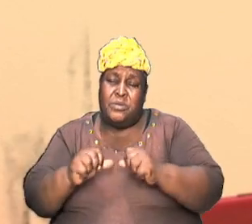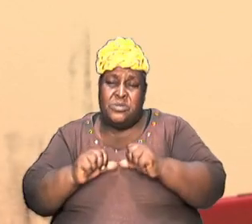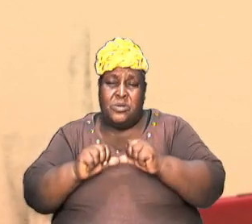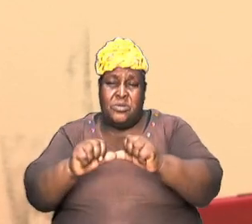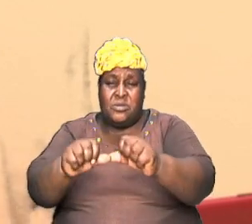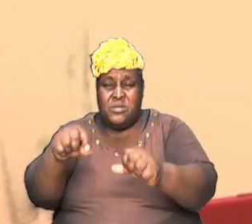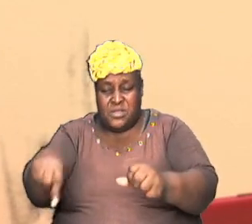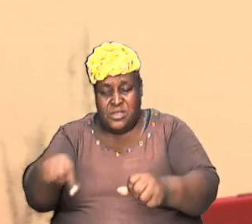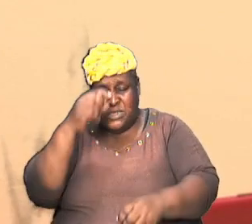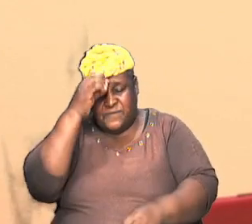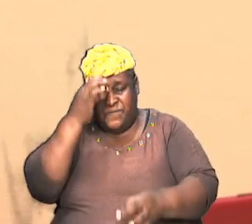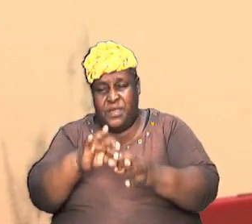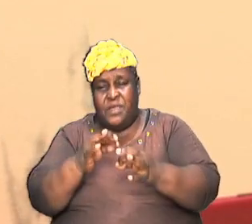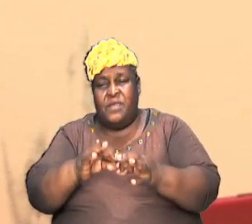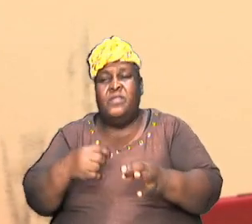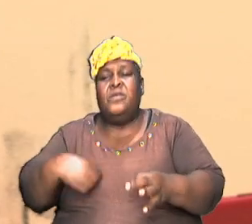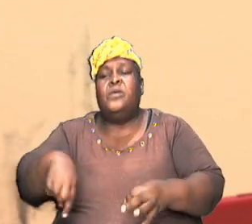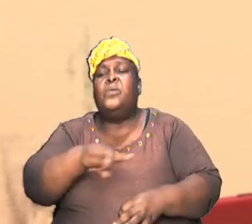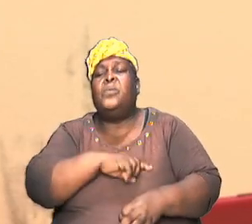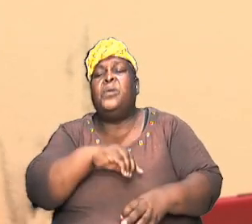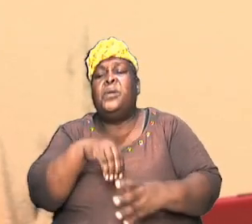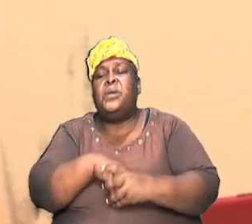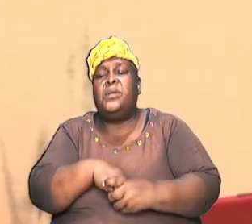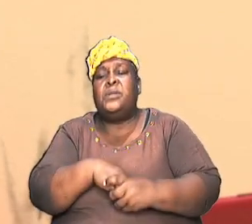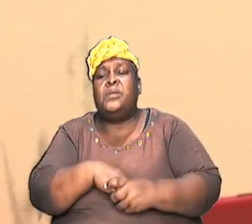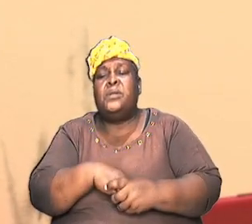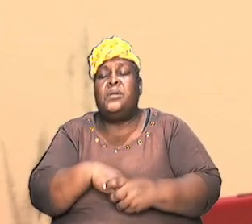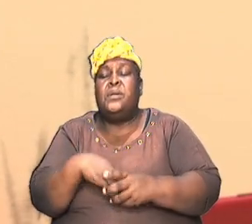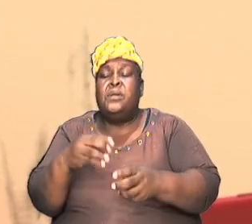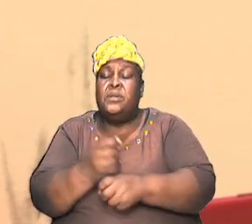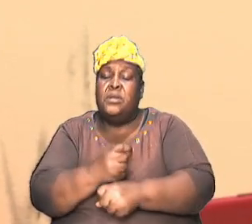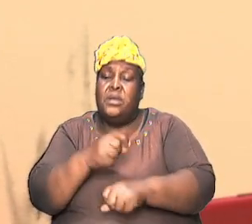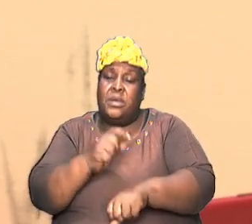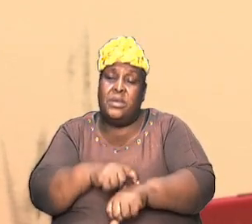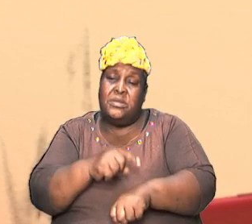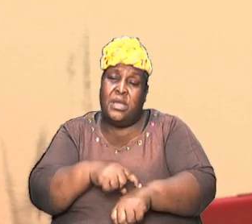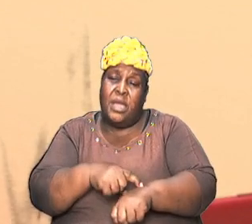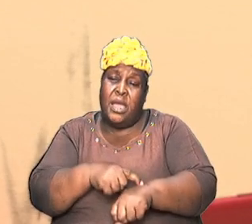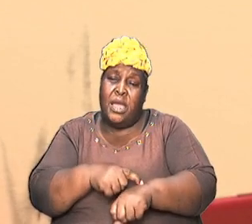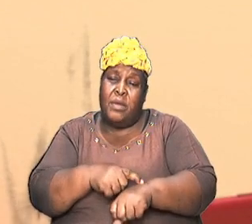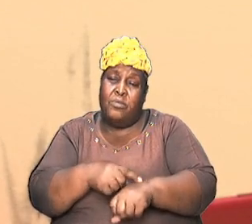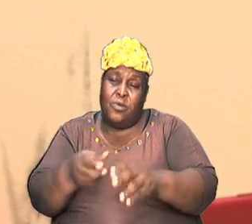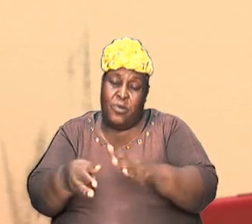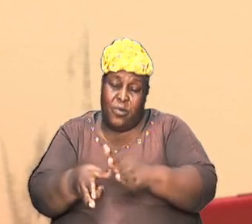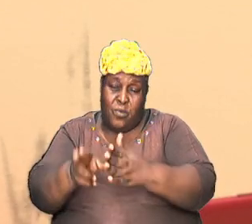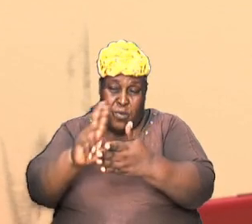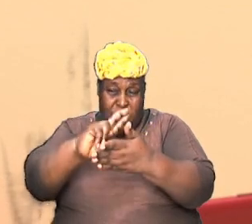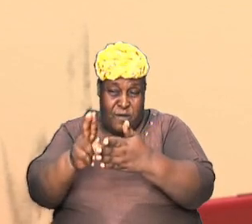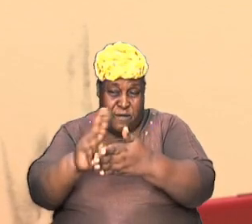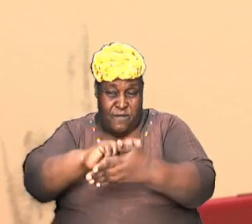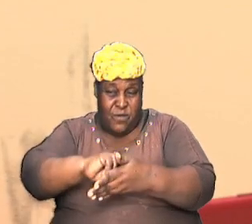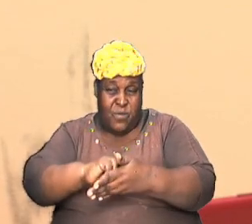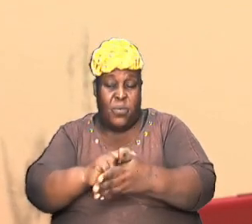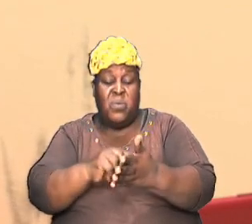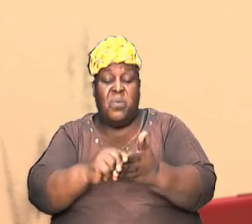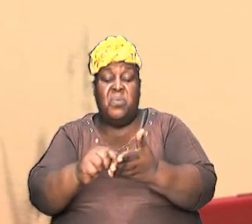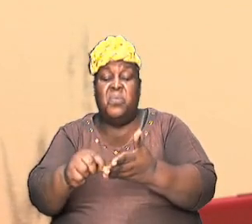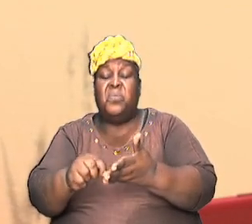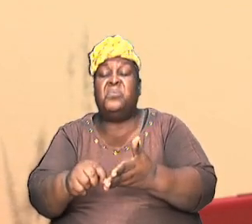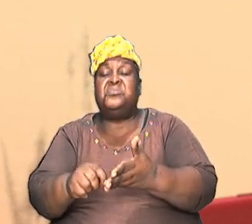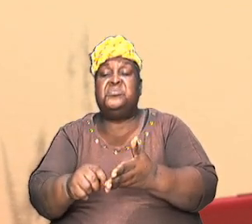part of. Take time out, brothers and sisters. Go back over the notes. Go back over the lessons. Have it